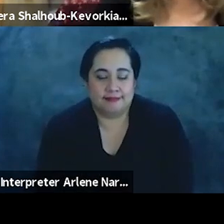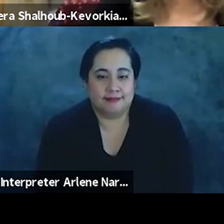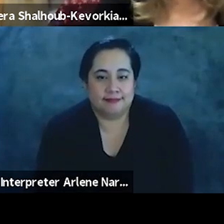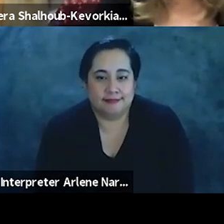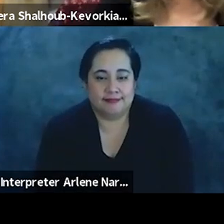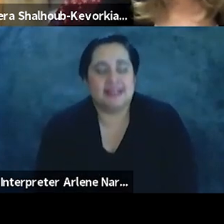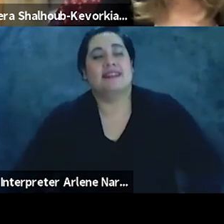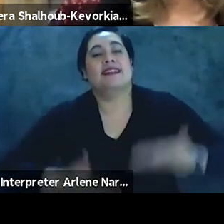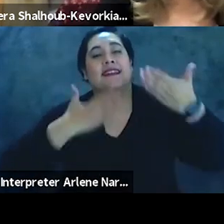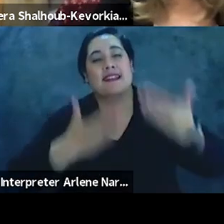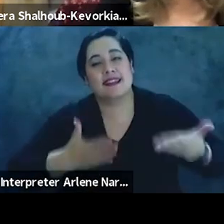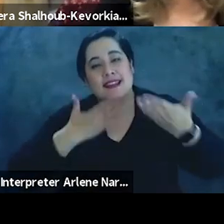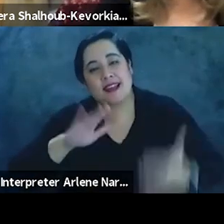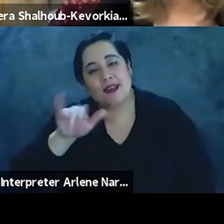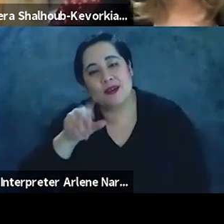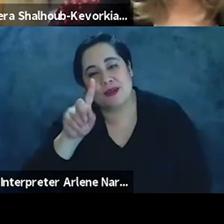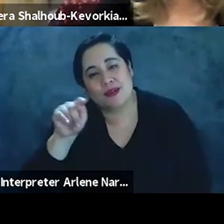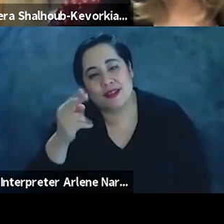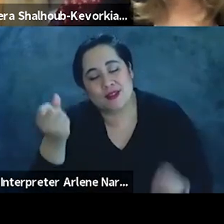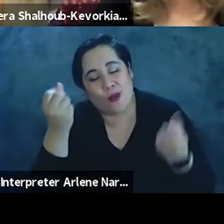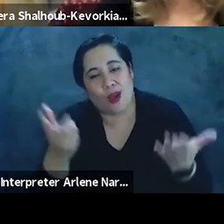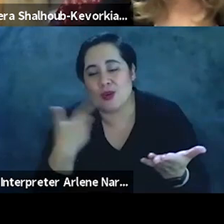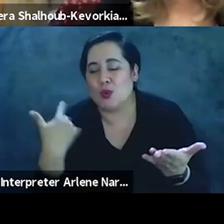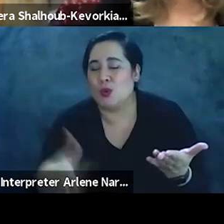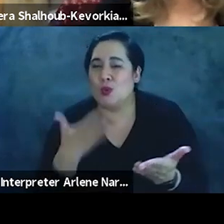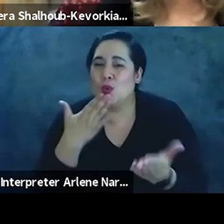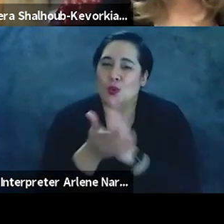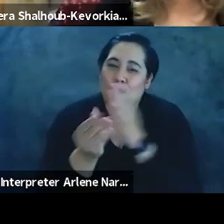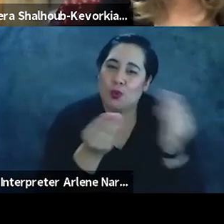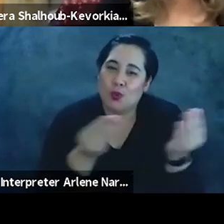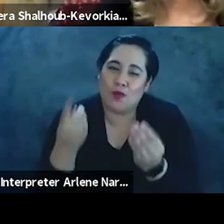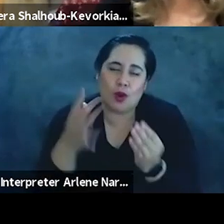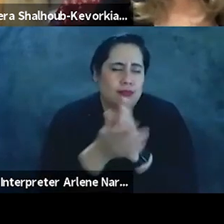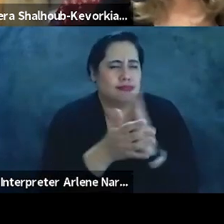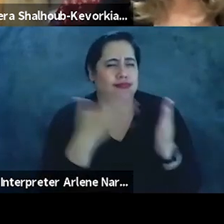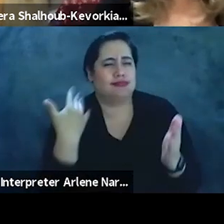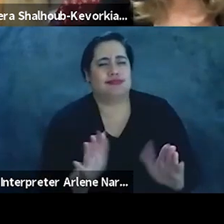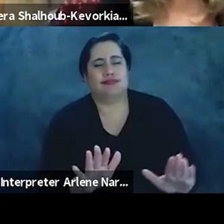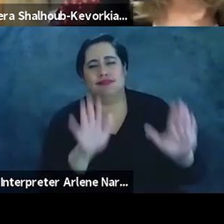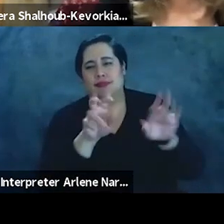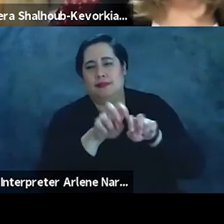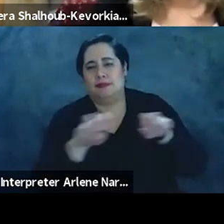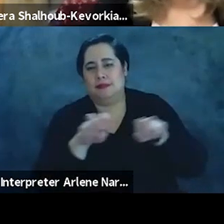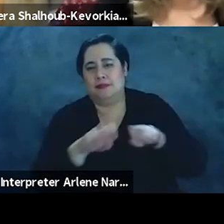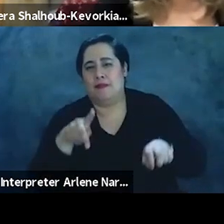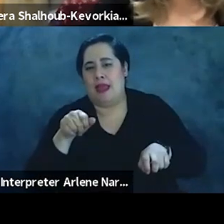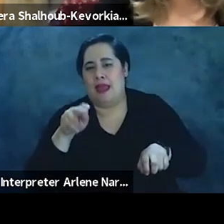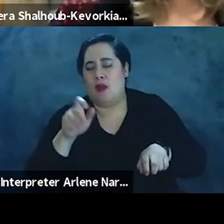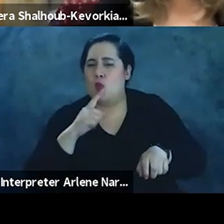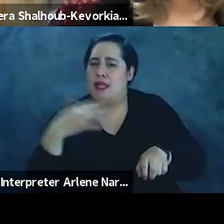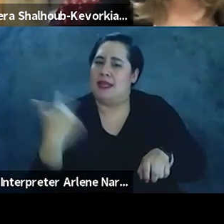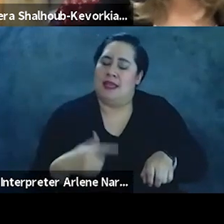thank you judith so much an extraordinary moderator for an extraordinary panel uh this has really been deeply